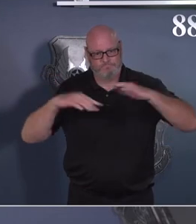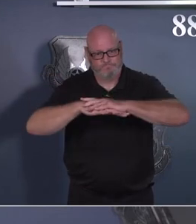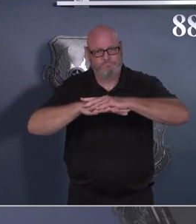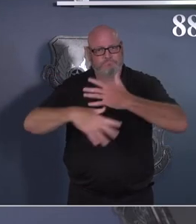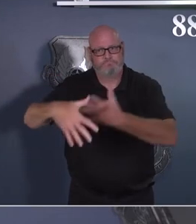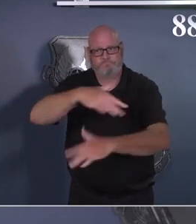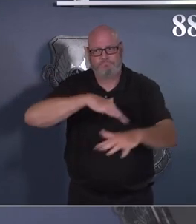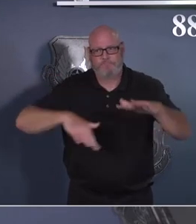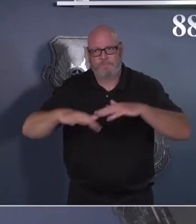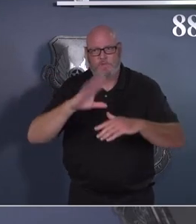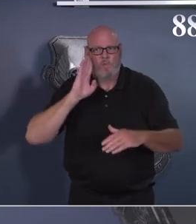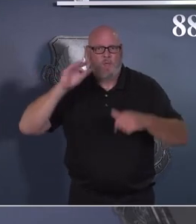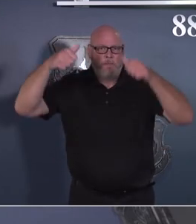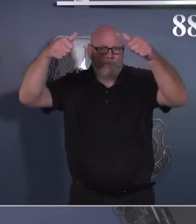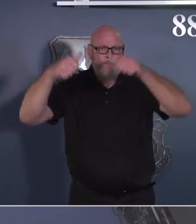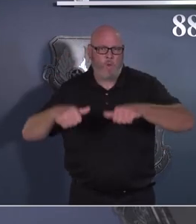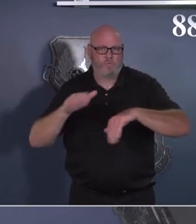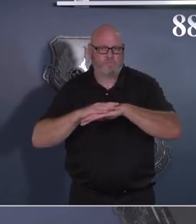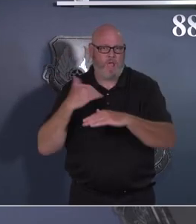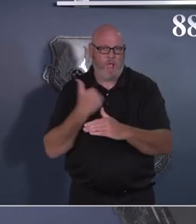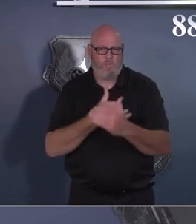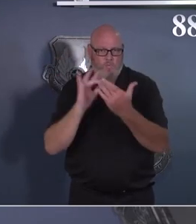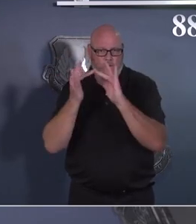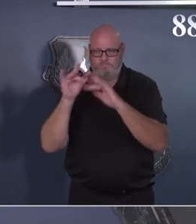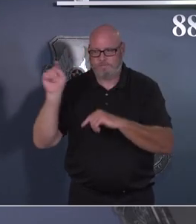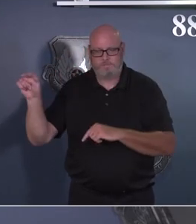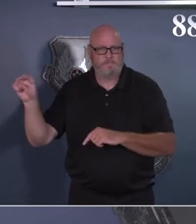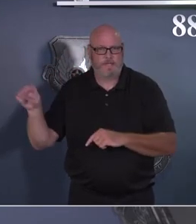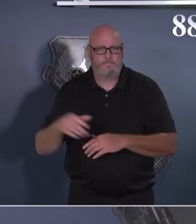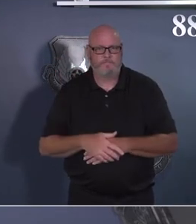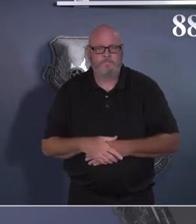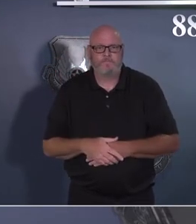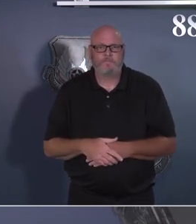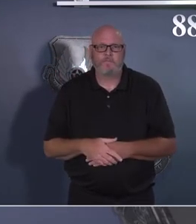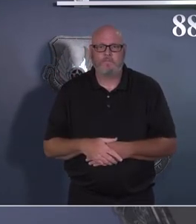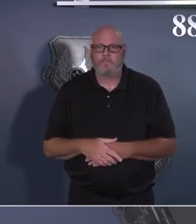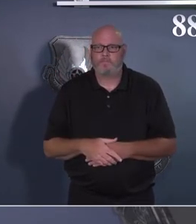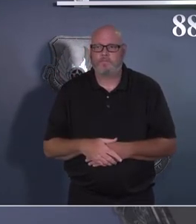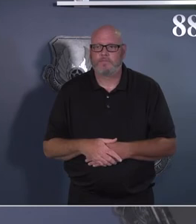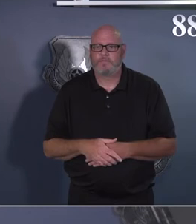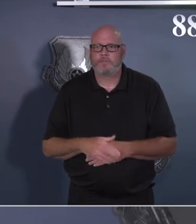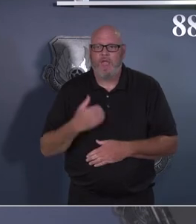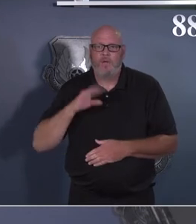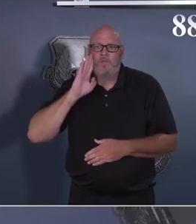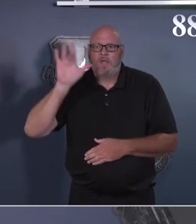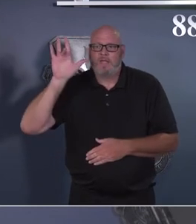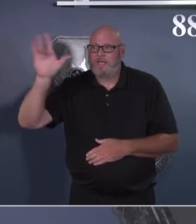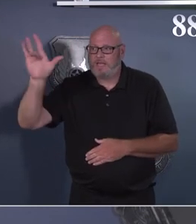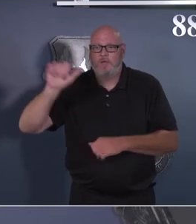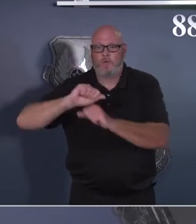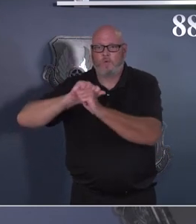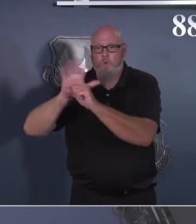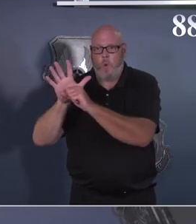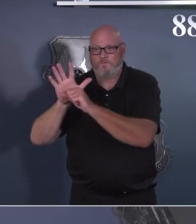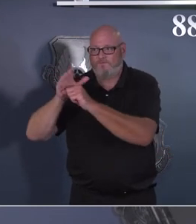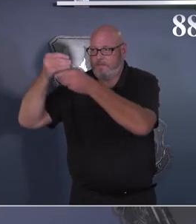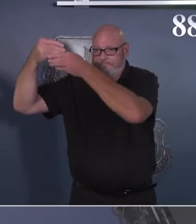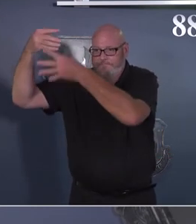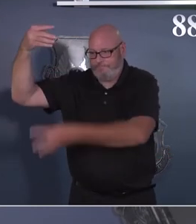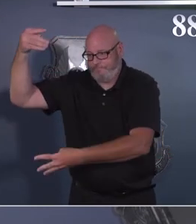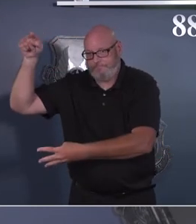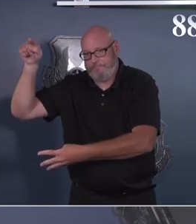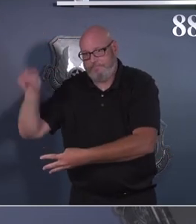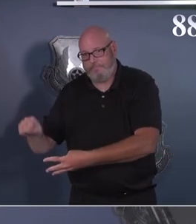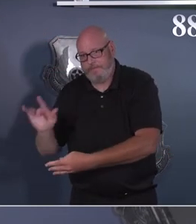site on that Wright-Patterson Air Force Base public site. When you go to that COVID link, we'll post that new gathering guidance out there.